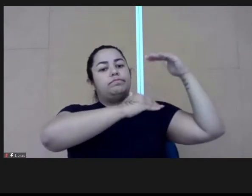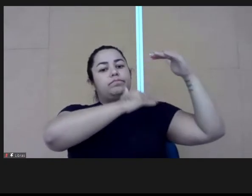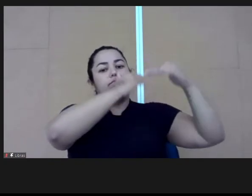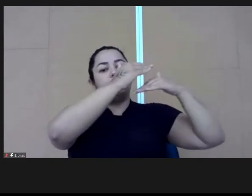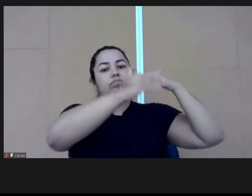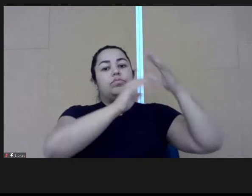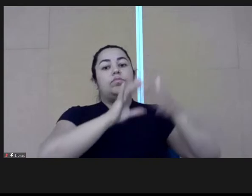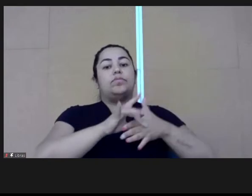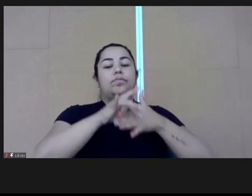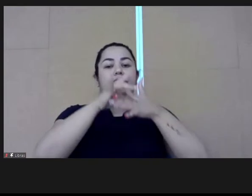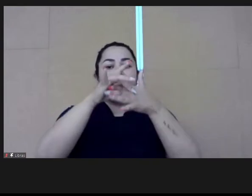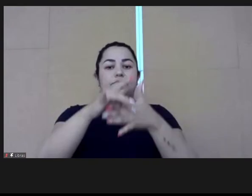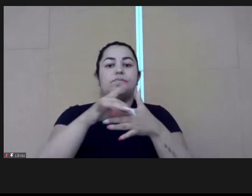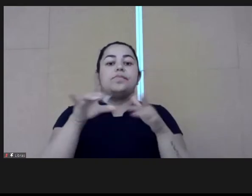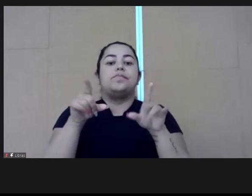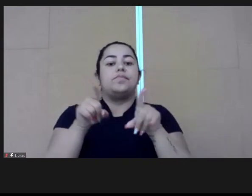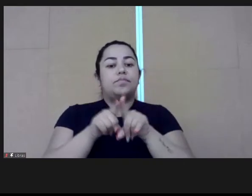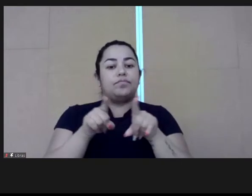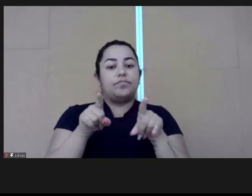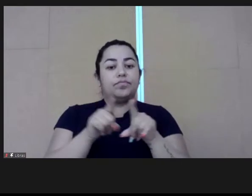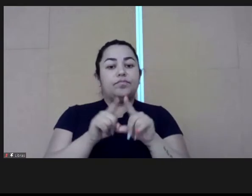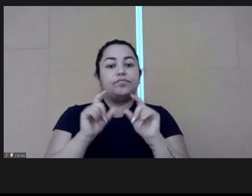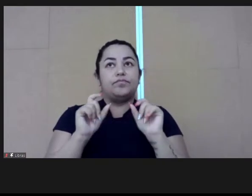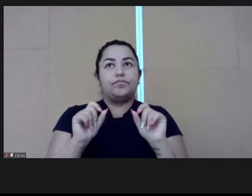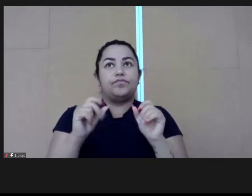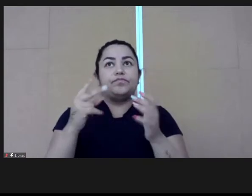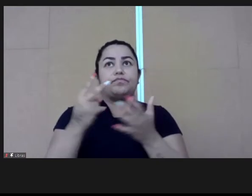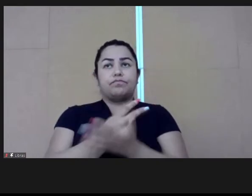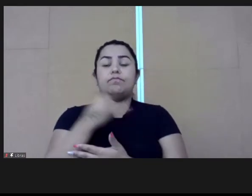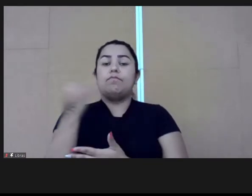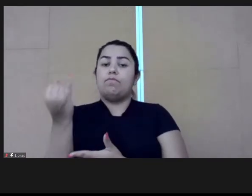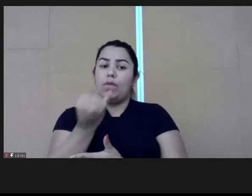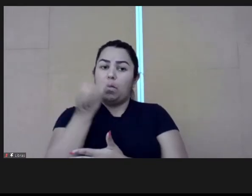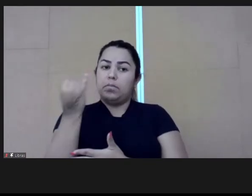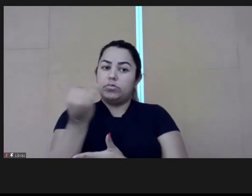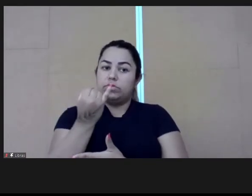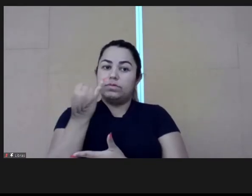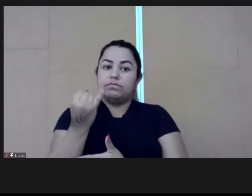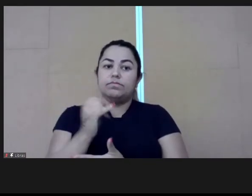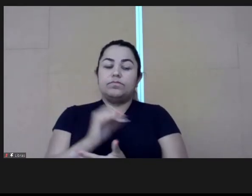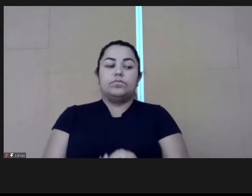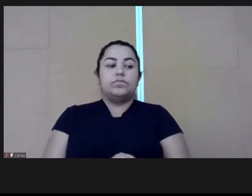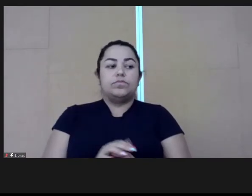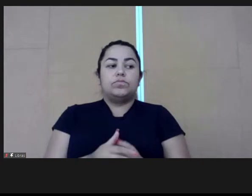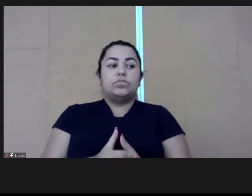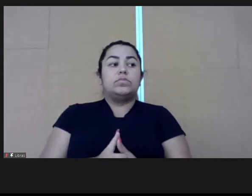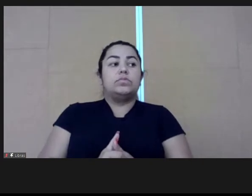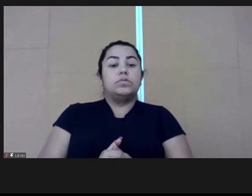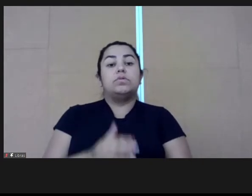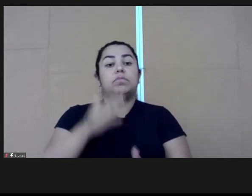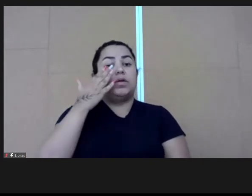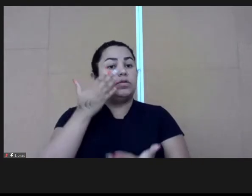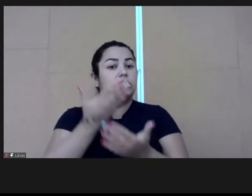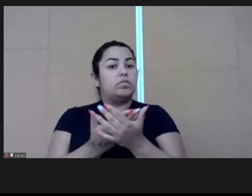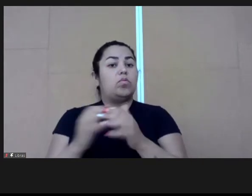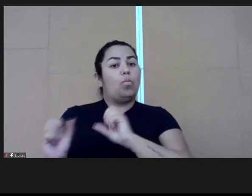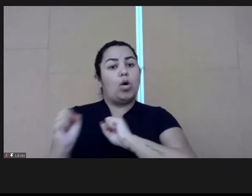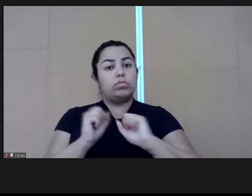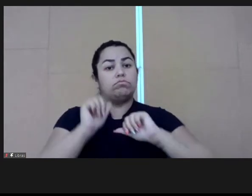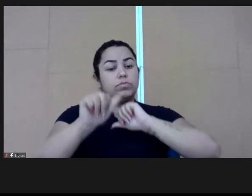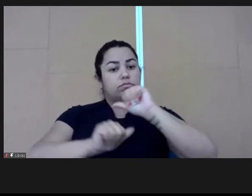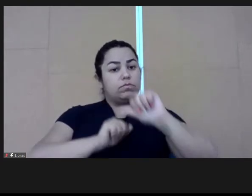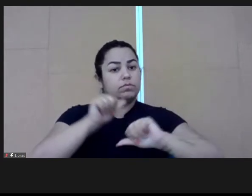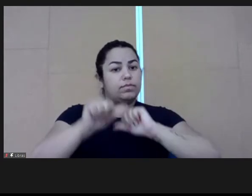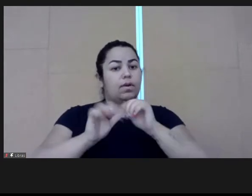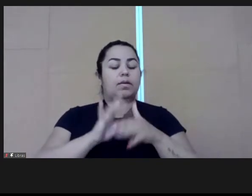working with the development of leadership. And the importance of all of this is because we generally